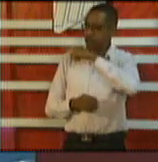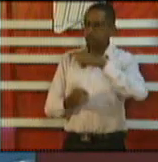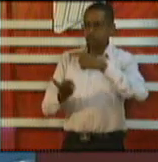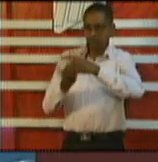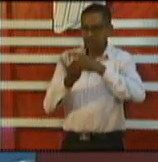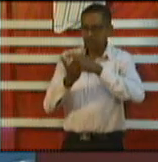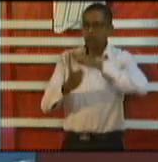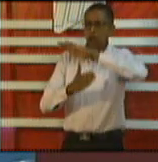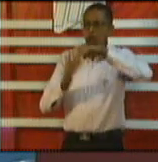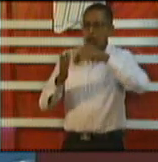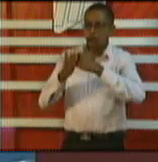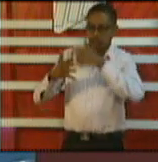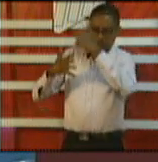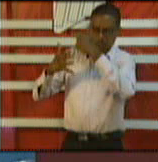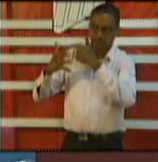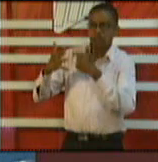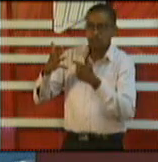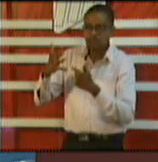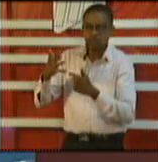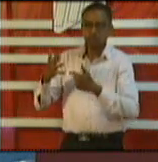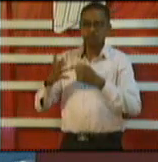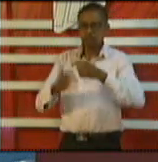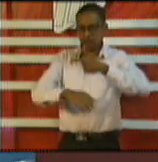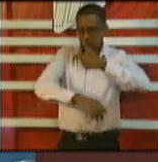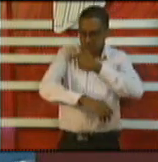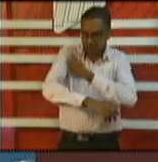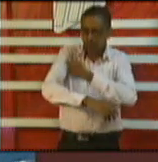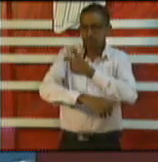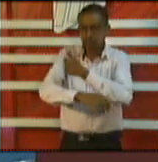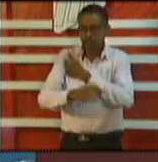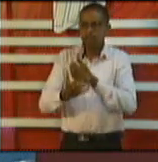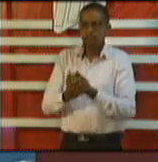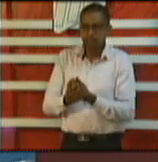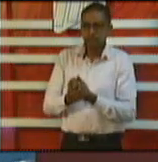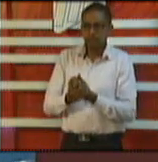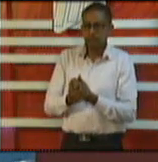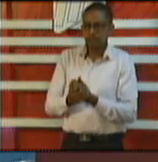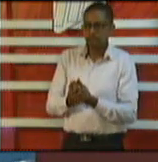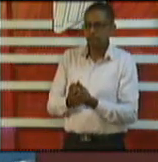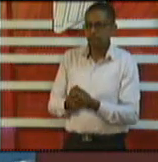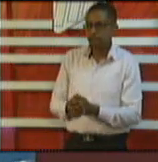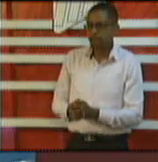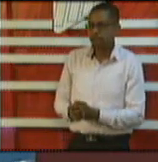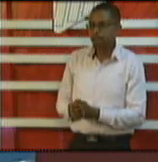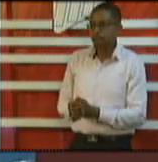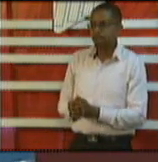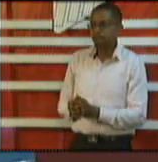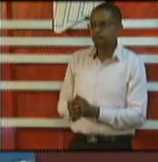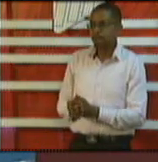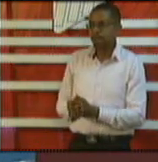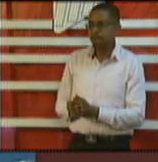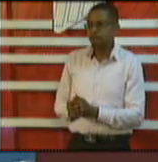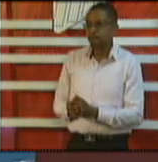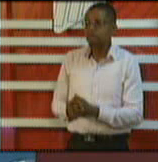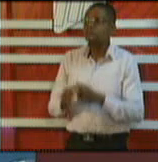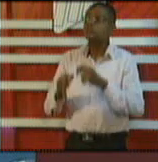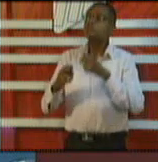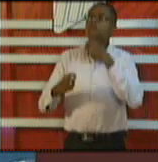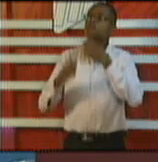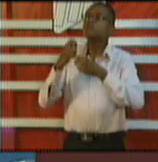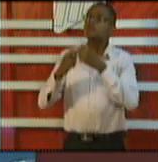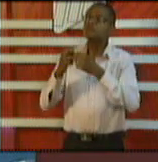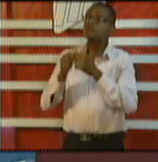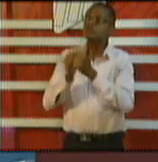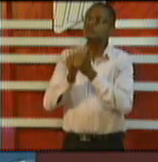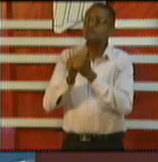she said over 100 vaccines in trial at one point or the other and there are about three front runners as we go the problem with small island